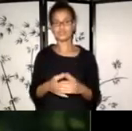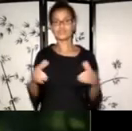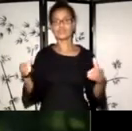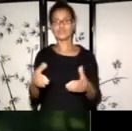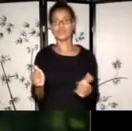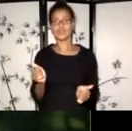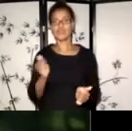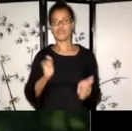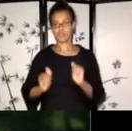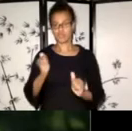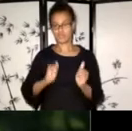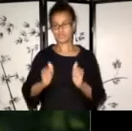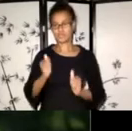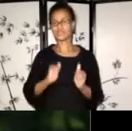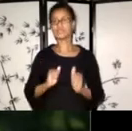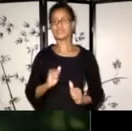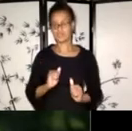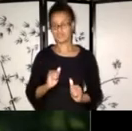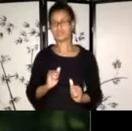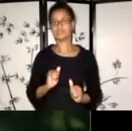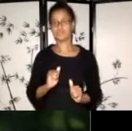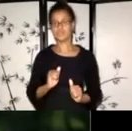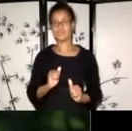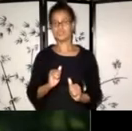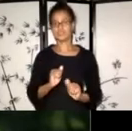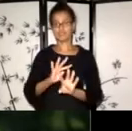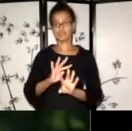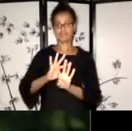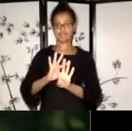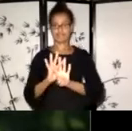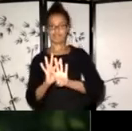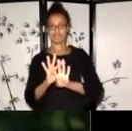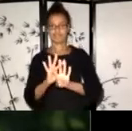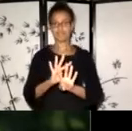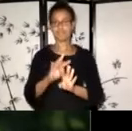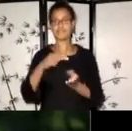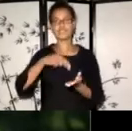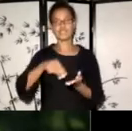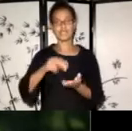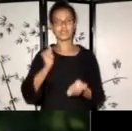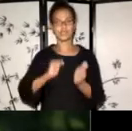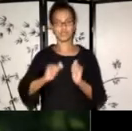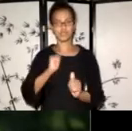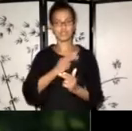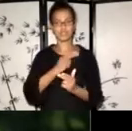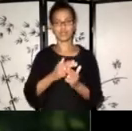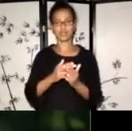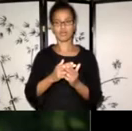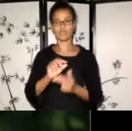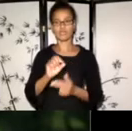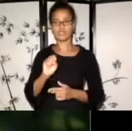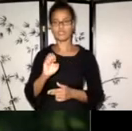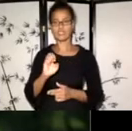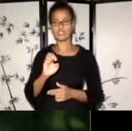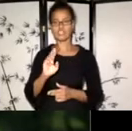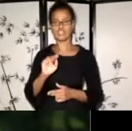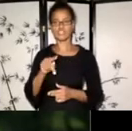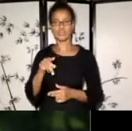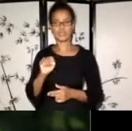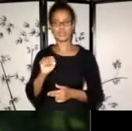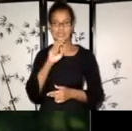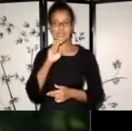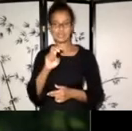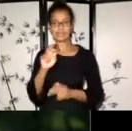uh, of the, um, uh, sort of dance performance piece called Serpent People, uh, choreographed by,